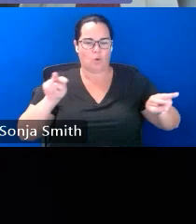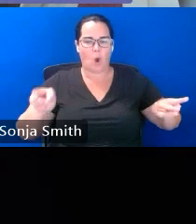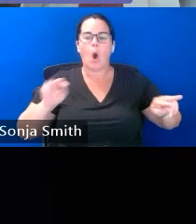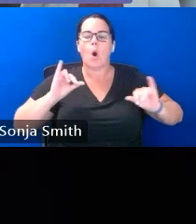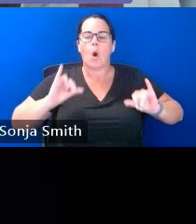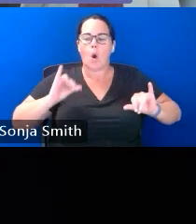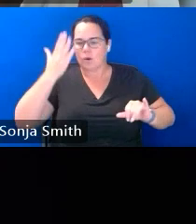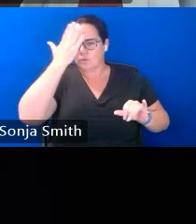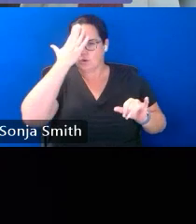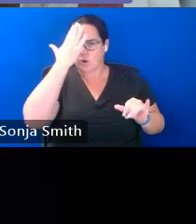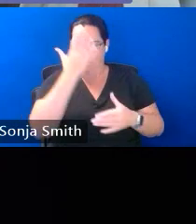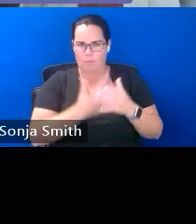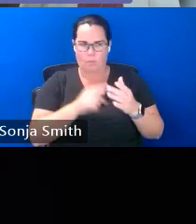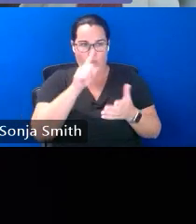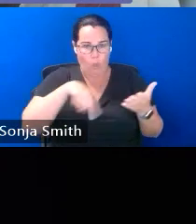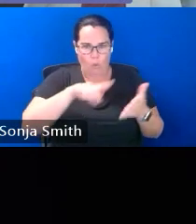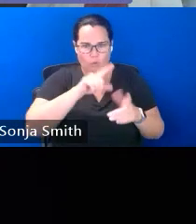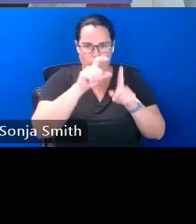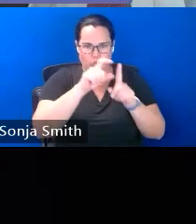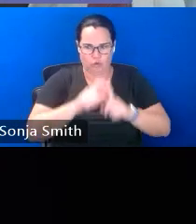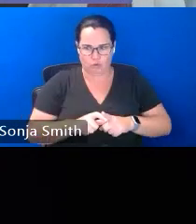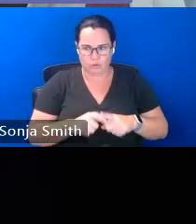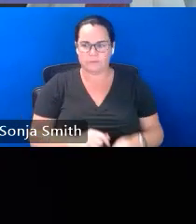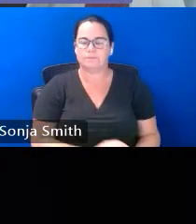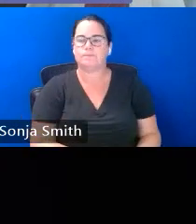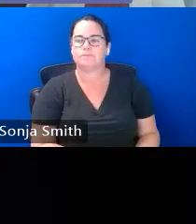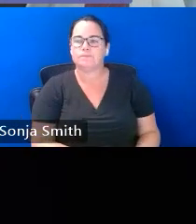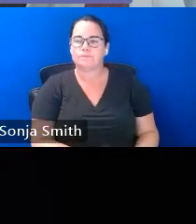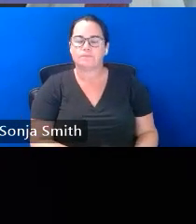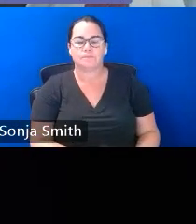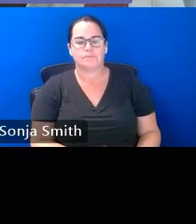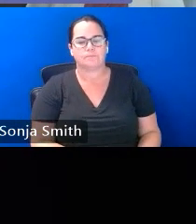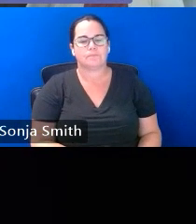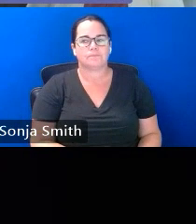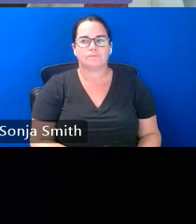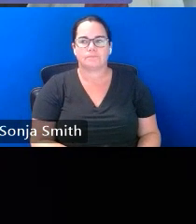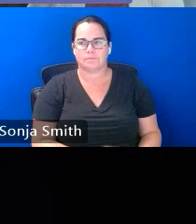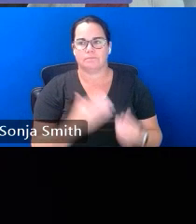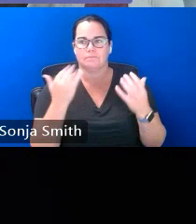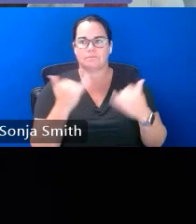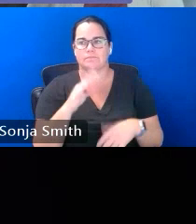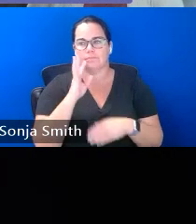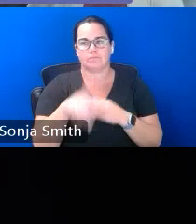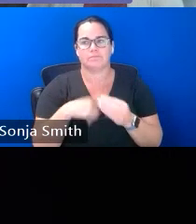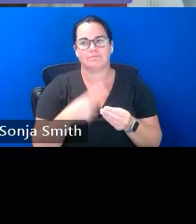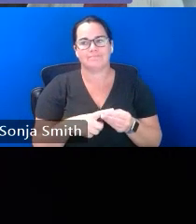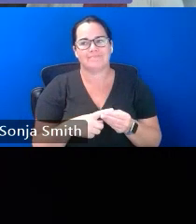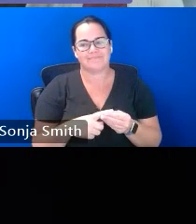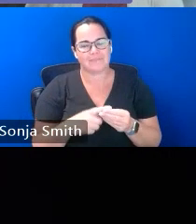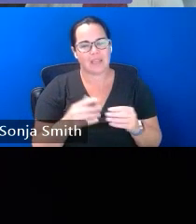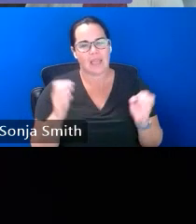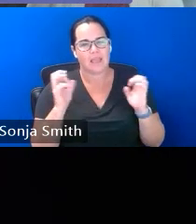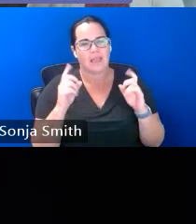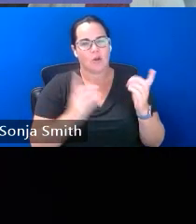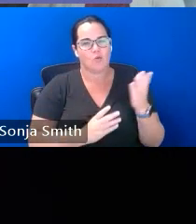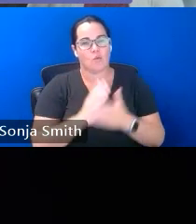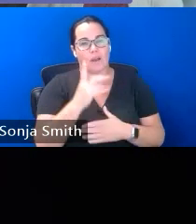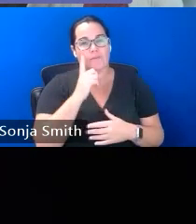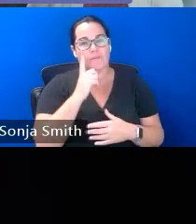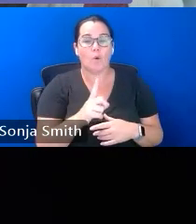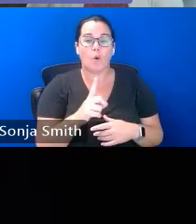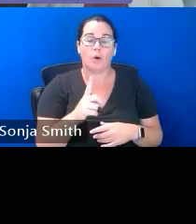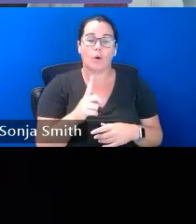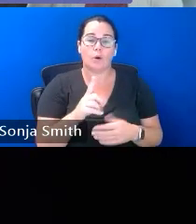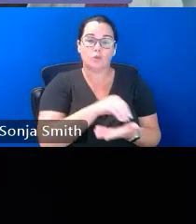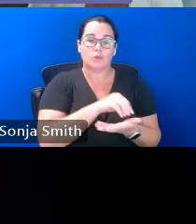to them as needed on the next slide i want to talk about educational rights of undocumented children and youth and i think this